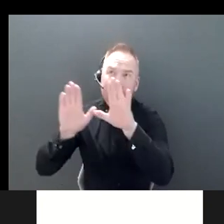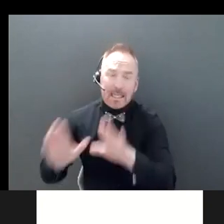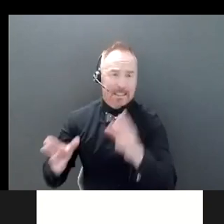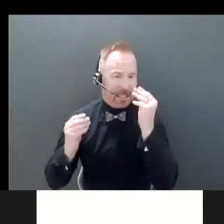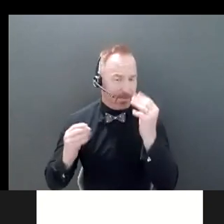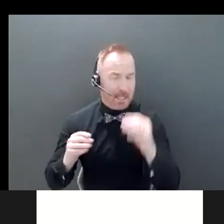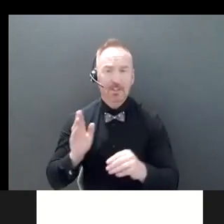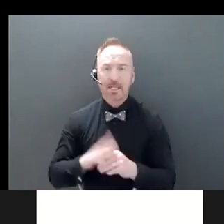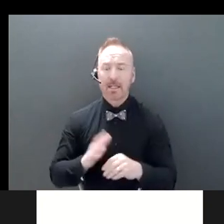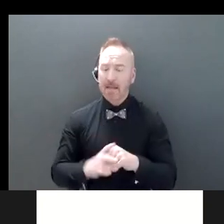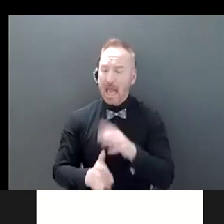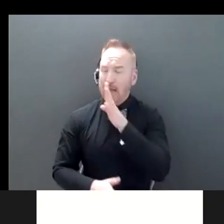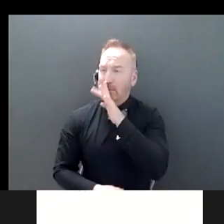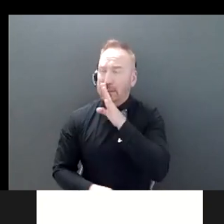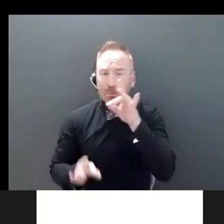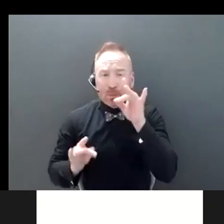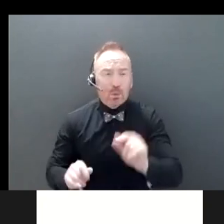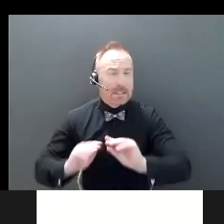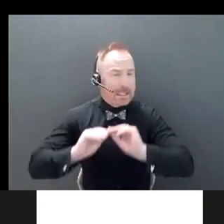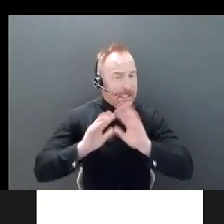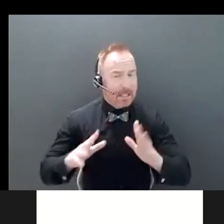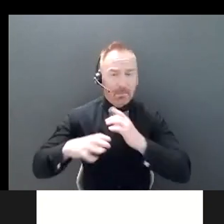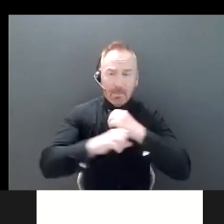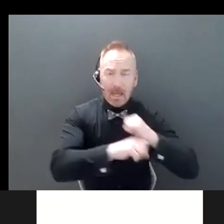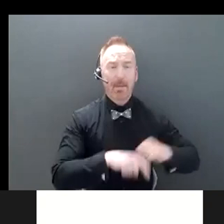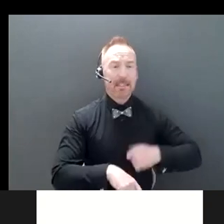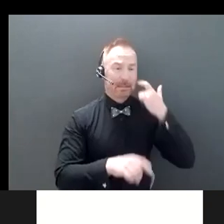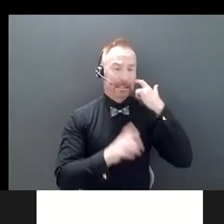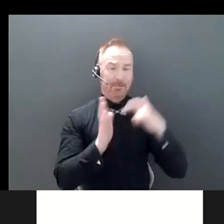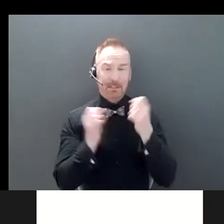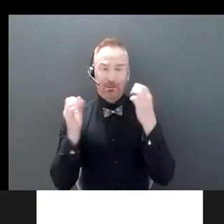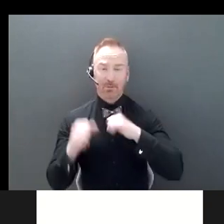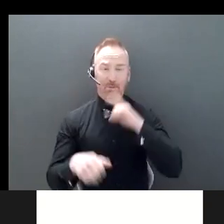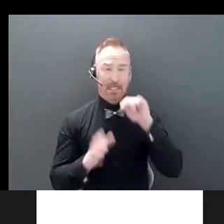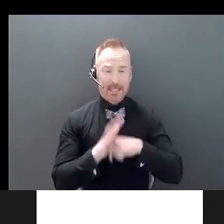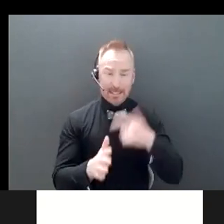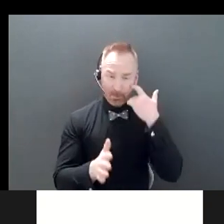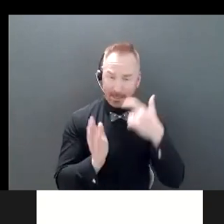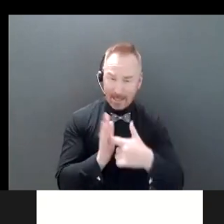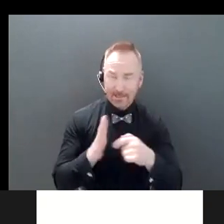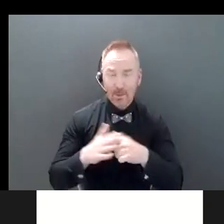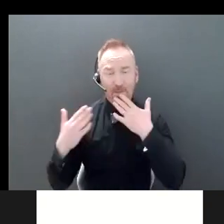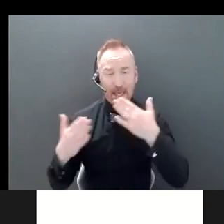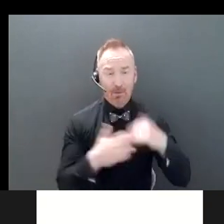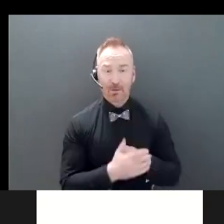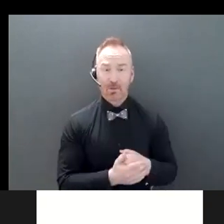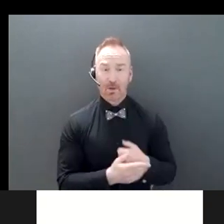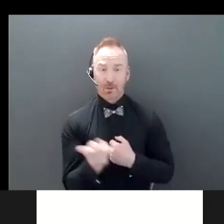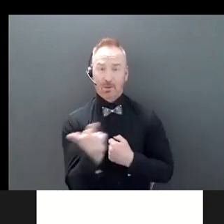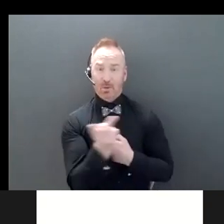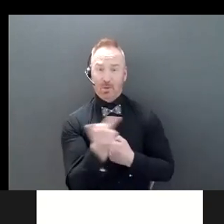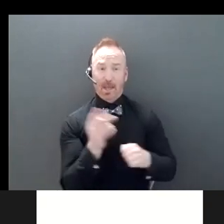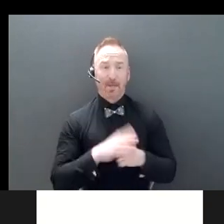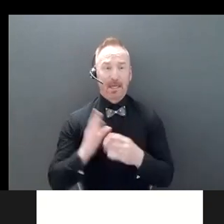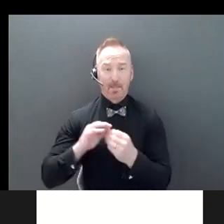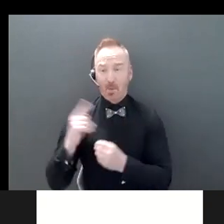very clear and concise. And there was special shout outs to our ASL interpreters as well. So thank you to both ASL interpreter one and